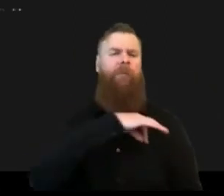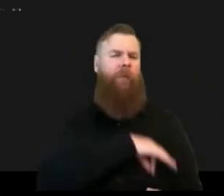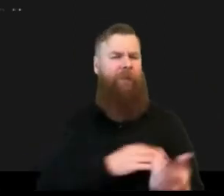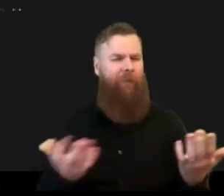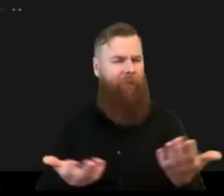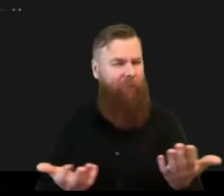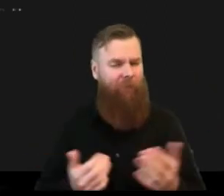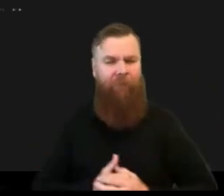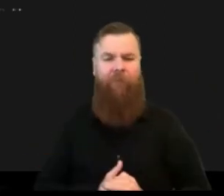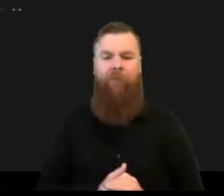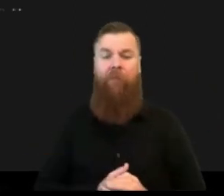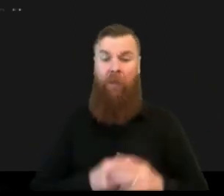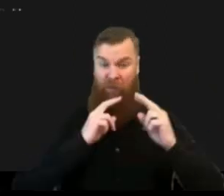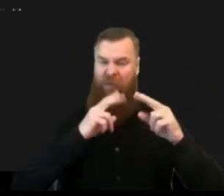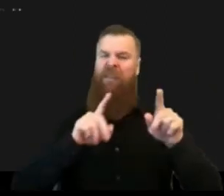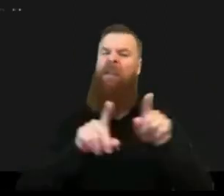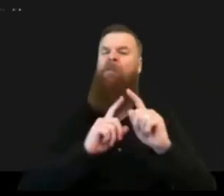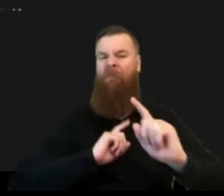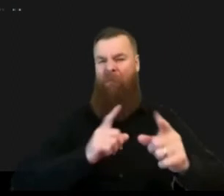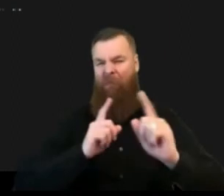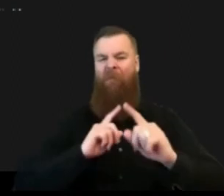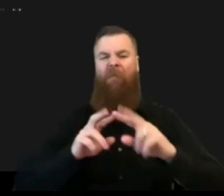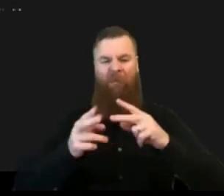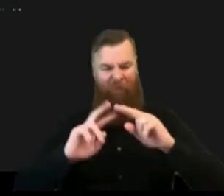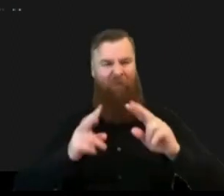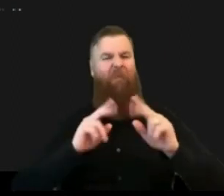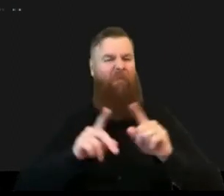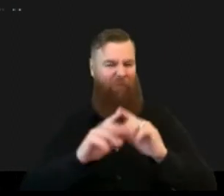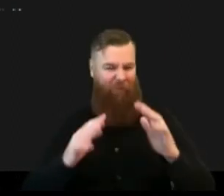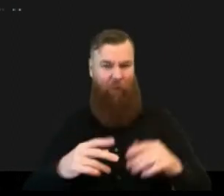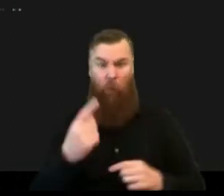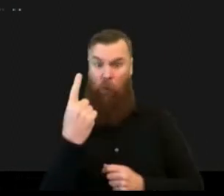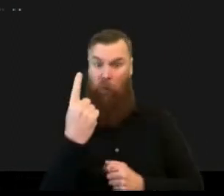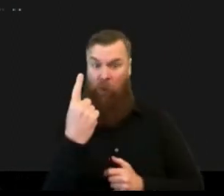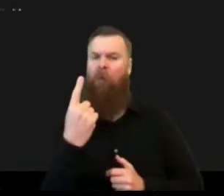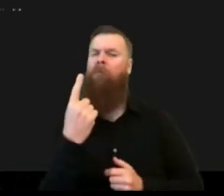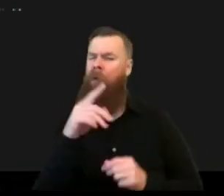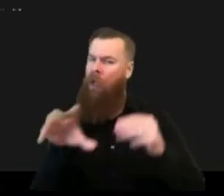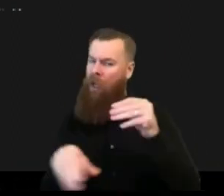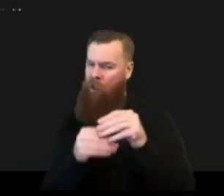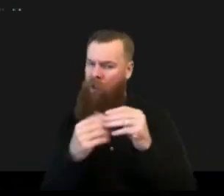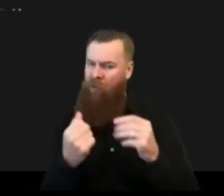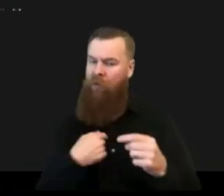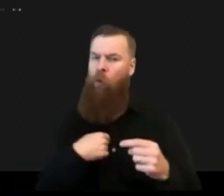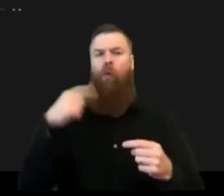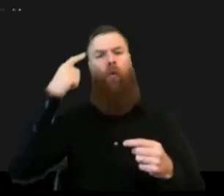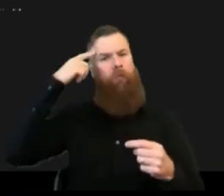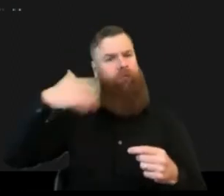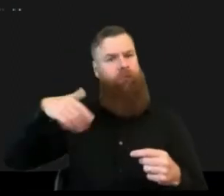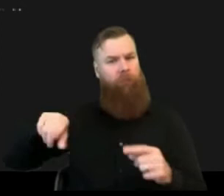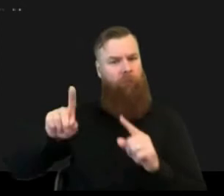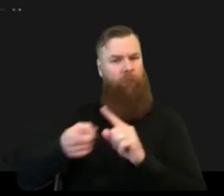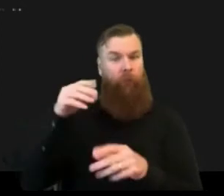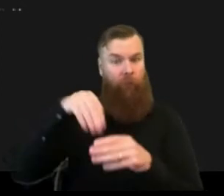group uh had but i think one element that we also included is that uh response can happen very quickly so we thought uh disaster